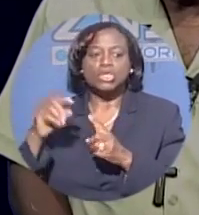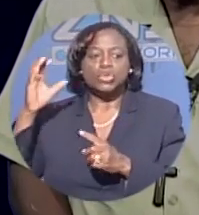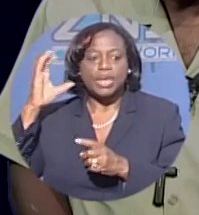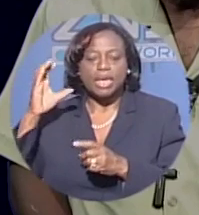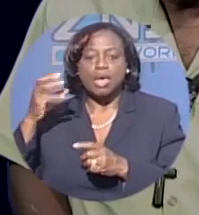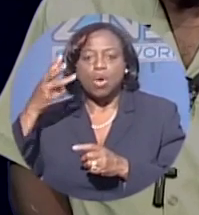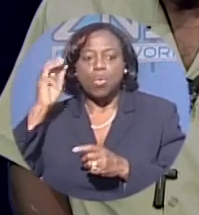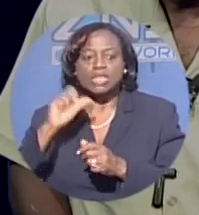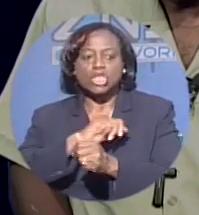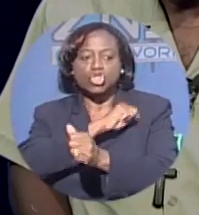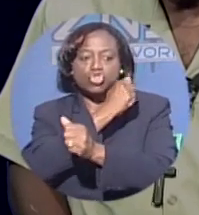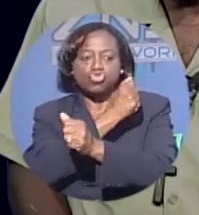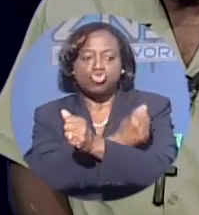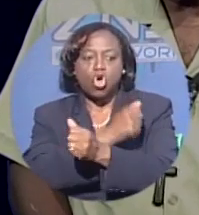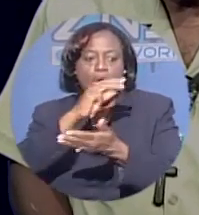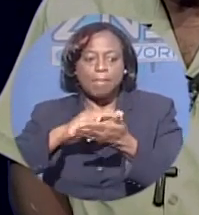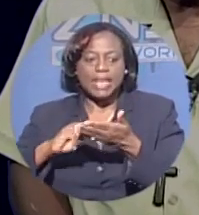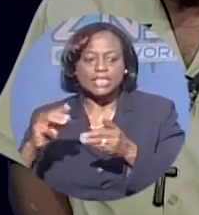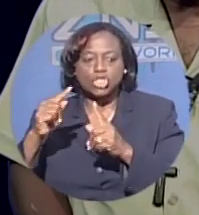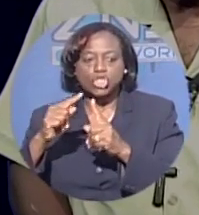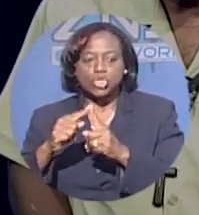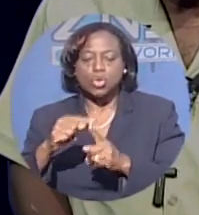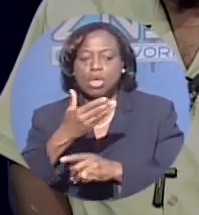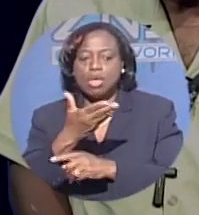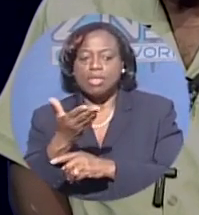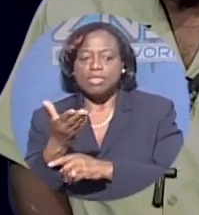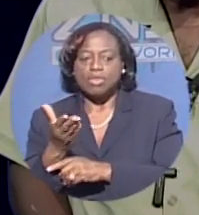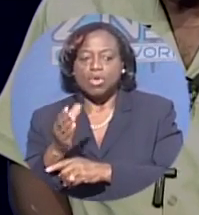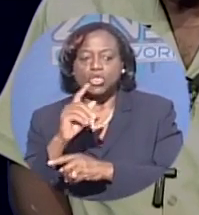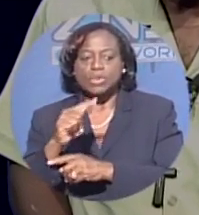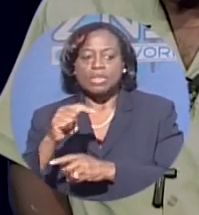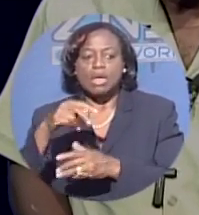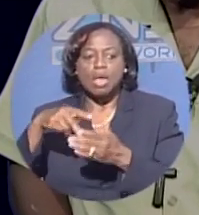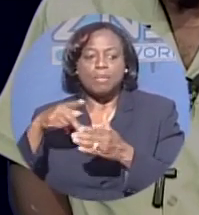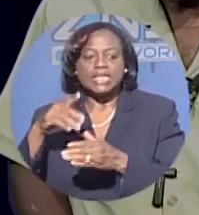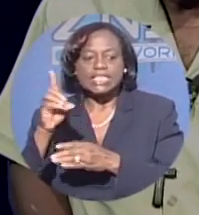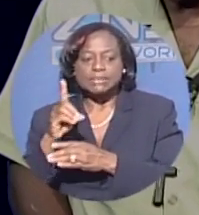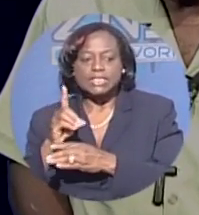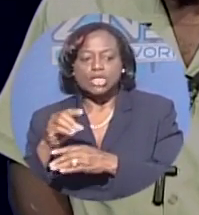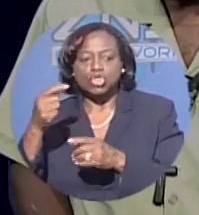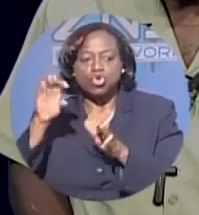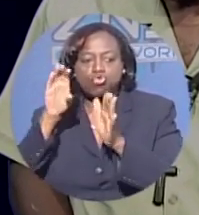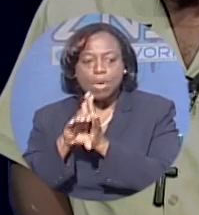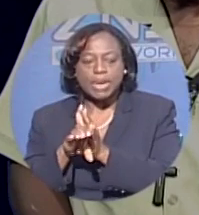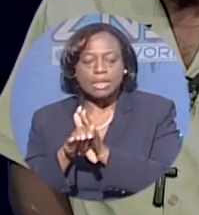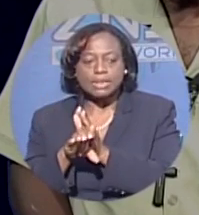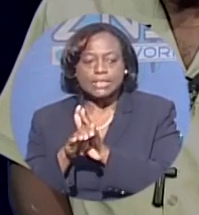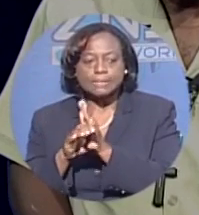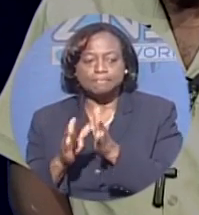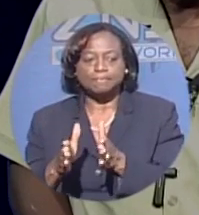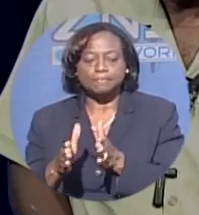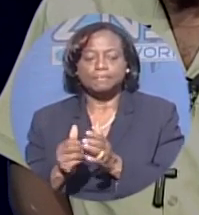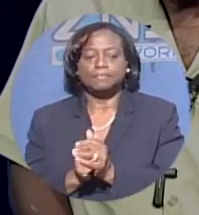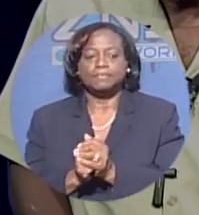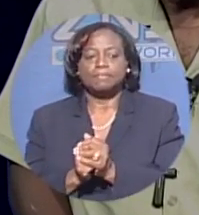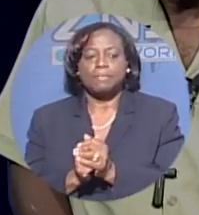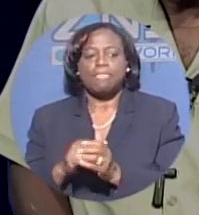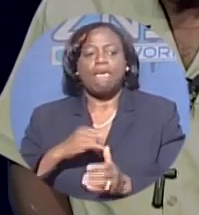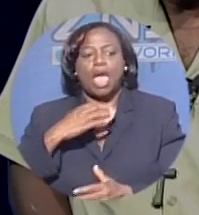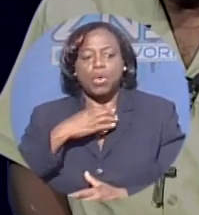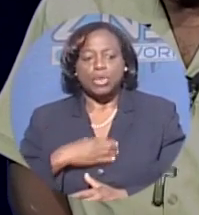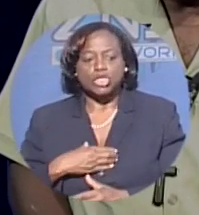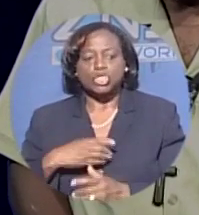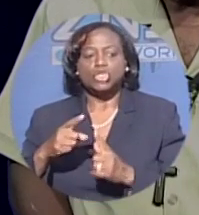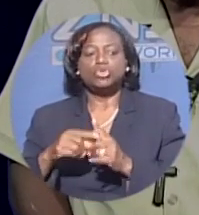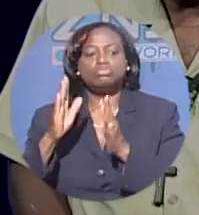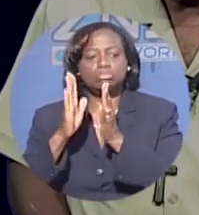was a strong message to those with a predisposition to criminality. And I think he achieved that. I wish to commend